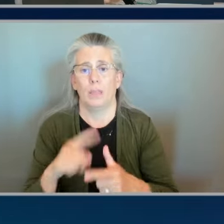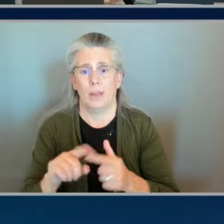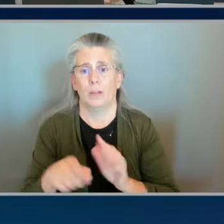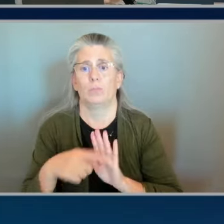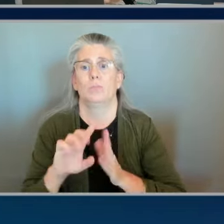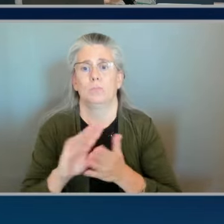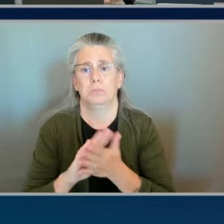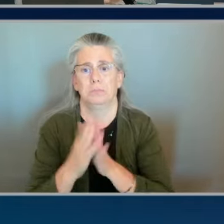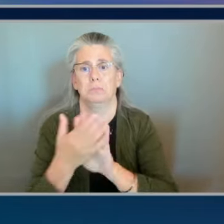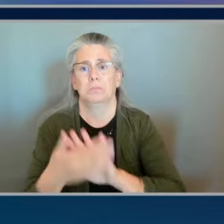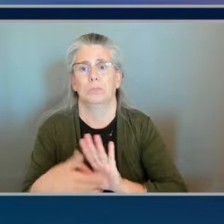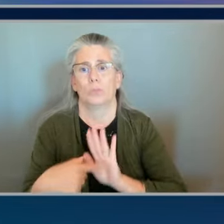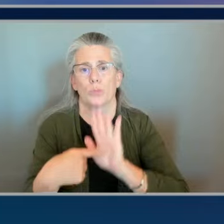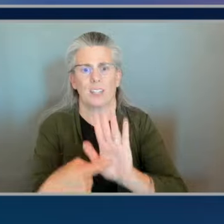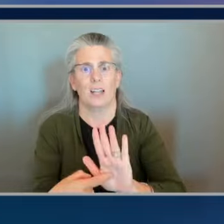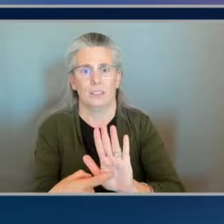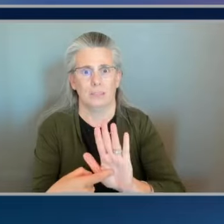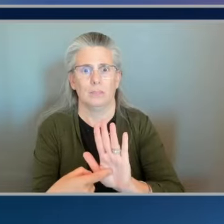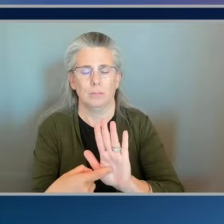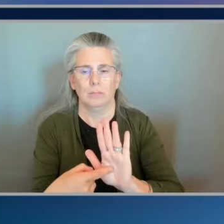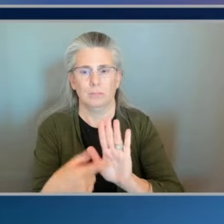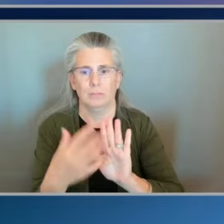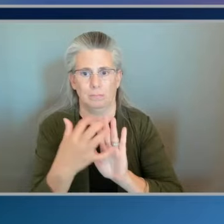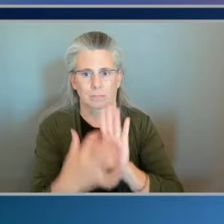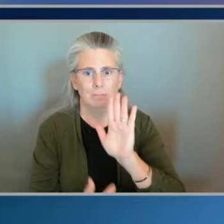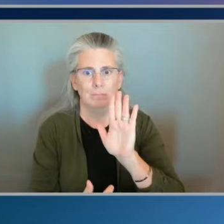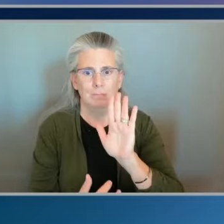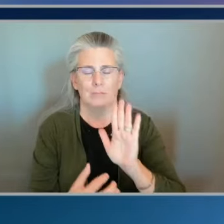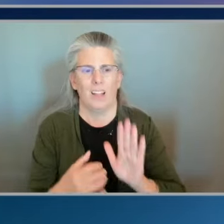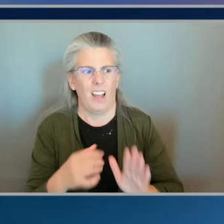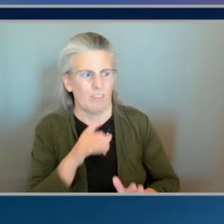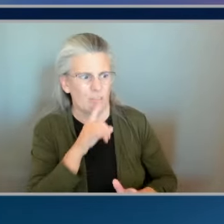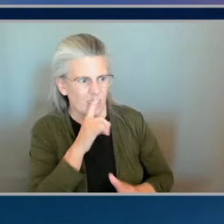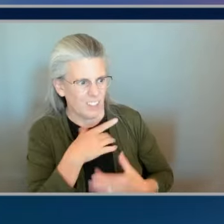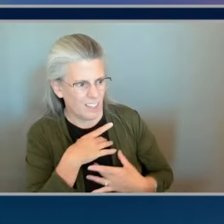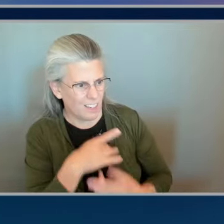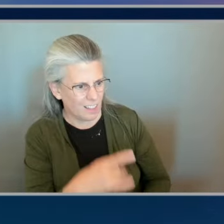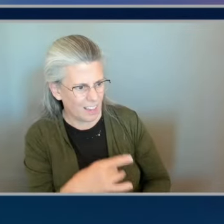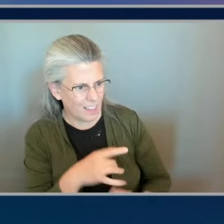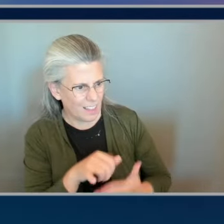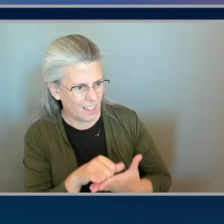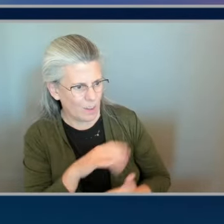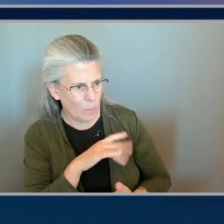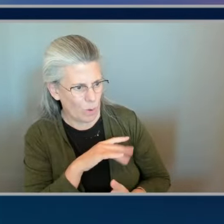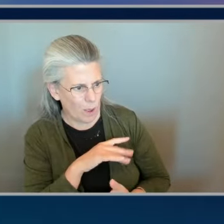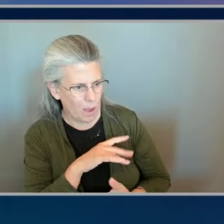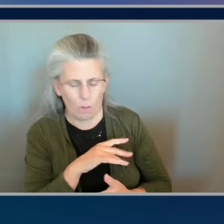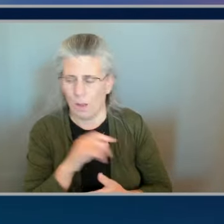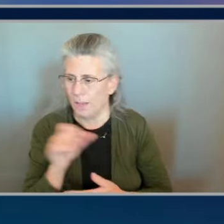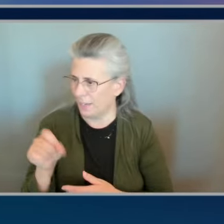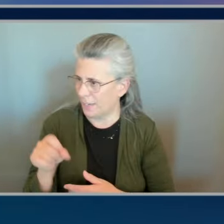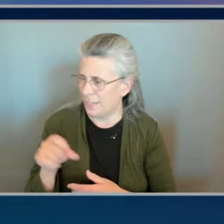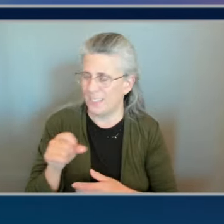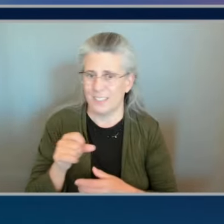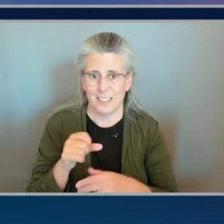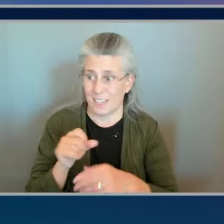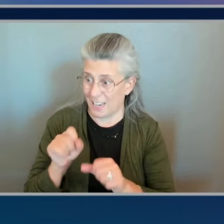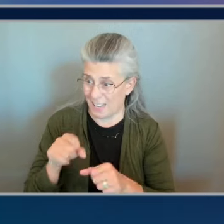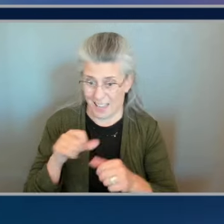it is yeah it's pretty cool huh i like this a lot can i access this you can how do i get to it it's on lonelyplanet.com